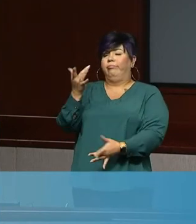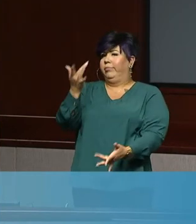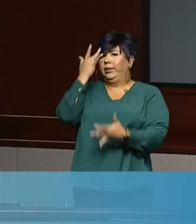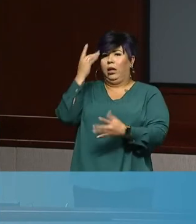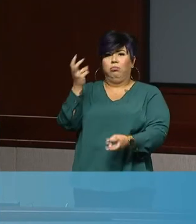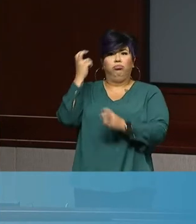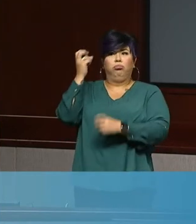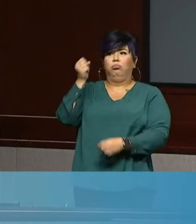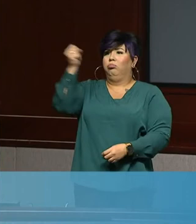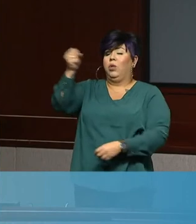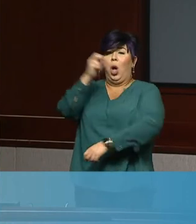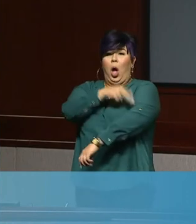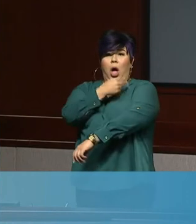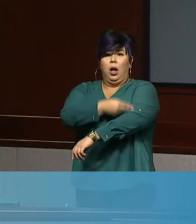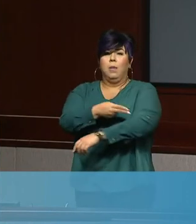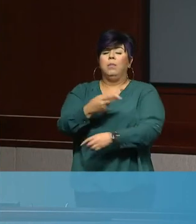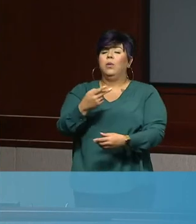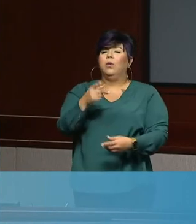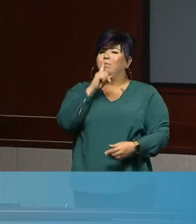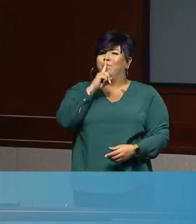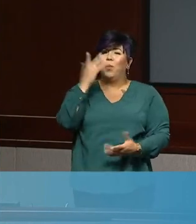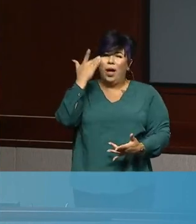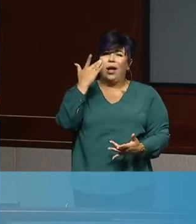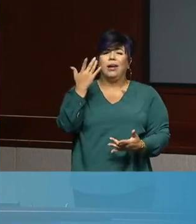same reasons we've talked about regarding deaths.